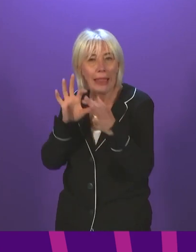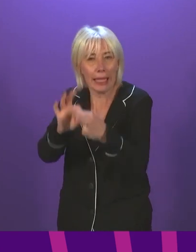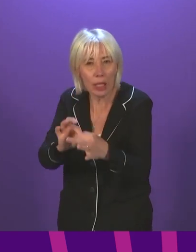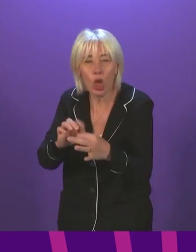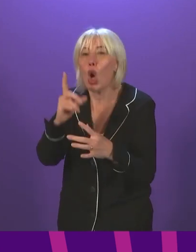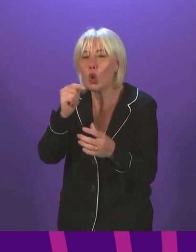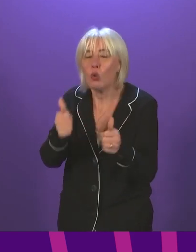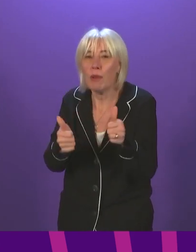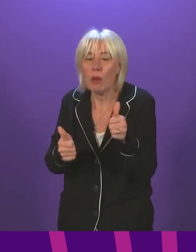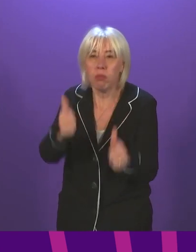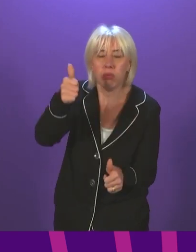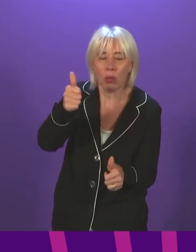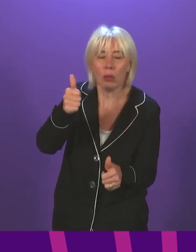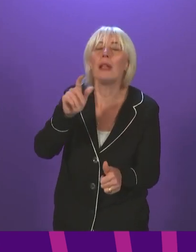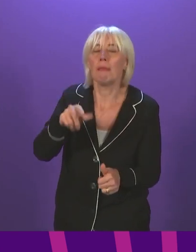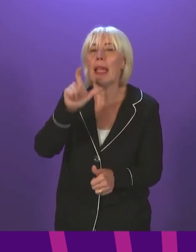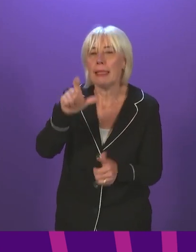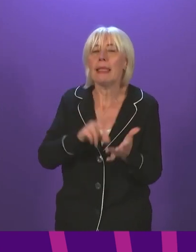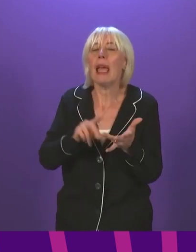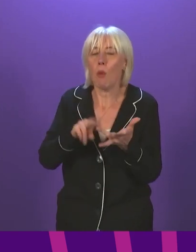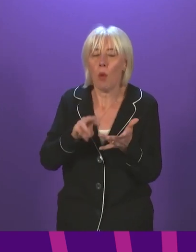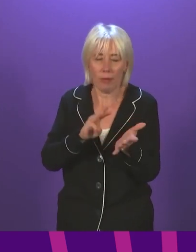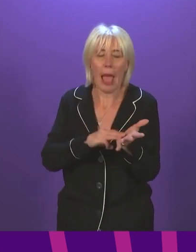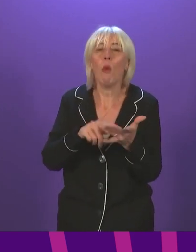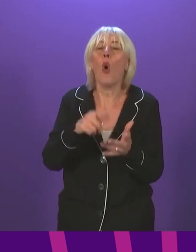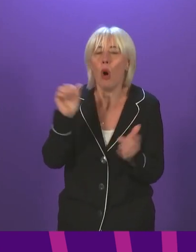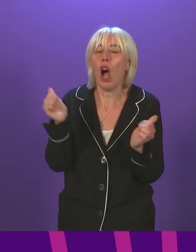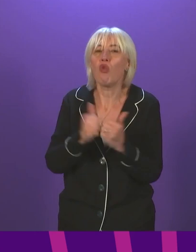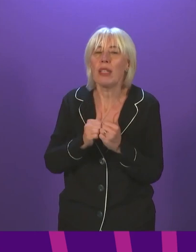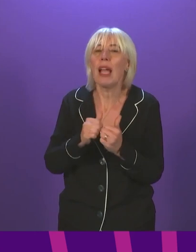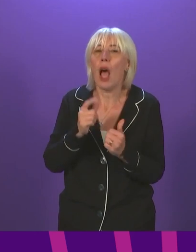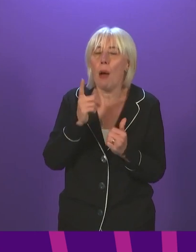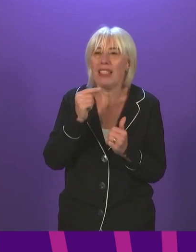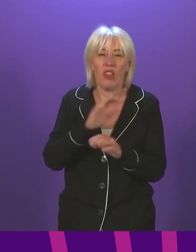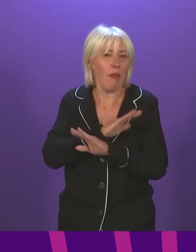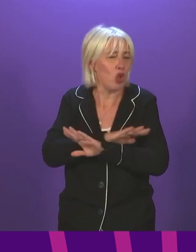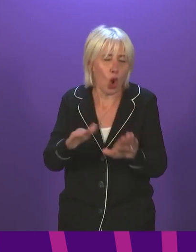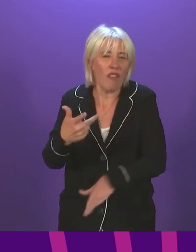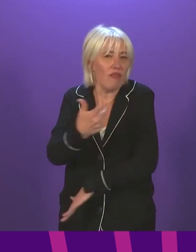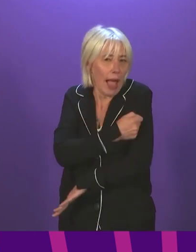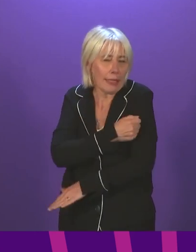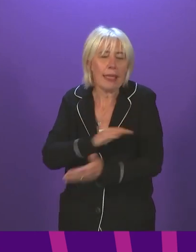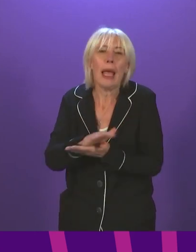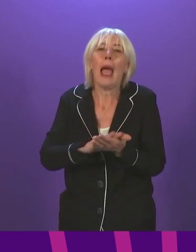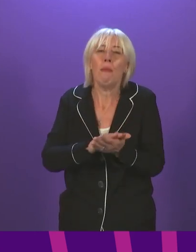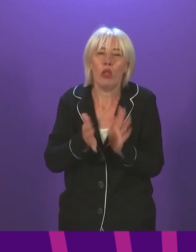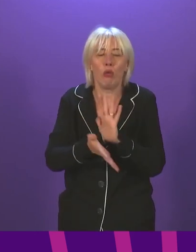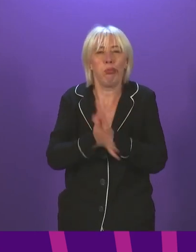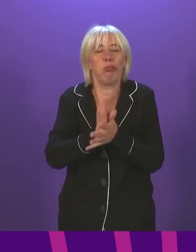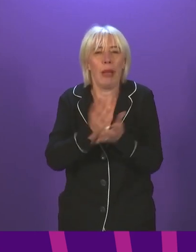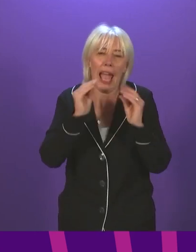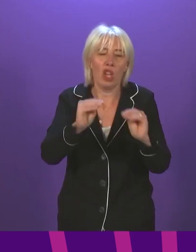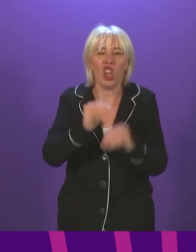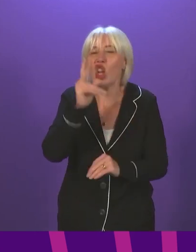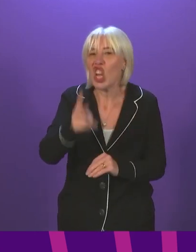The CMOs have now done so and concluded that vaccination could reduce disruption to education and that, taken together with